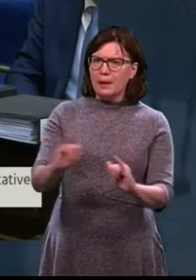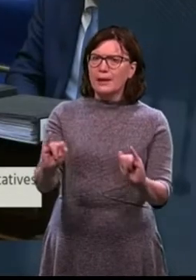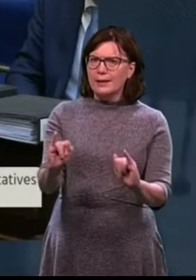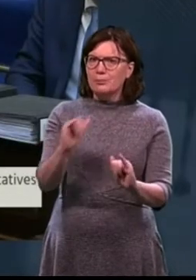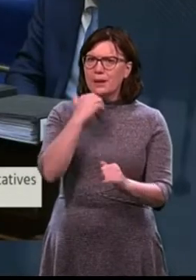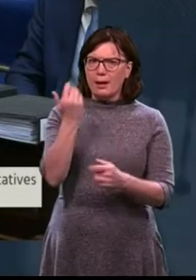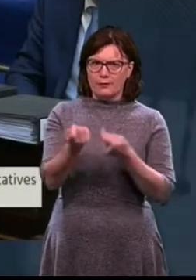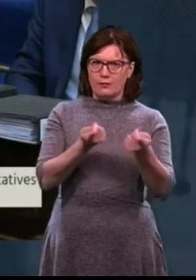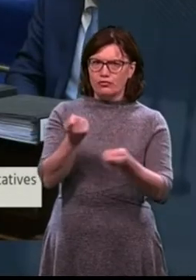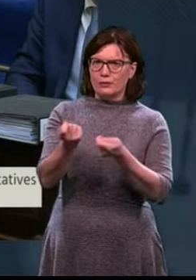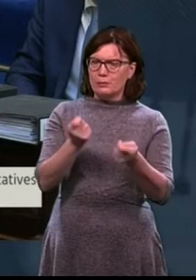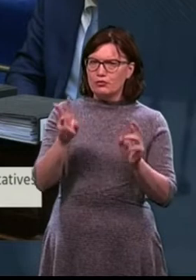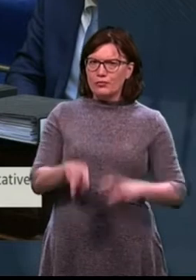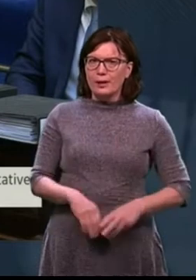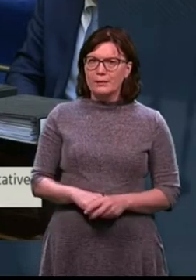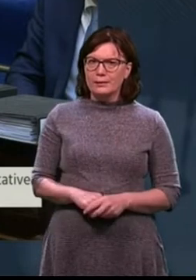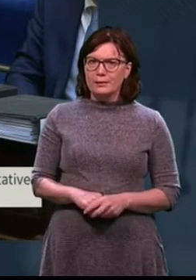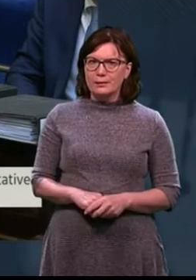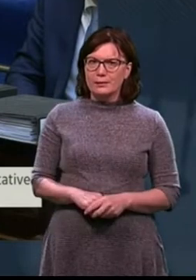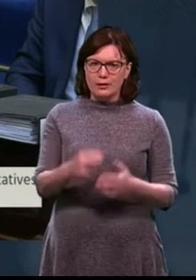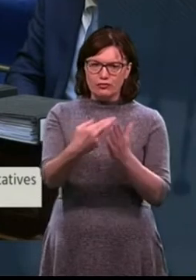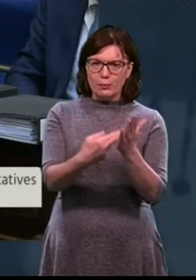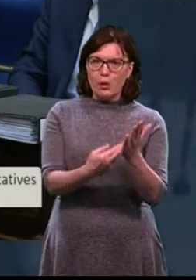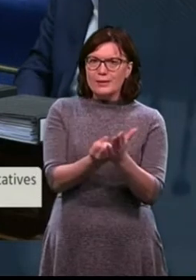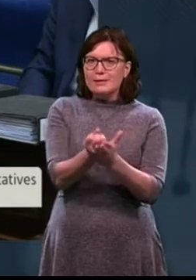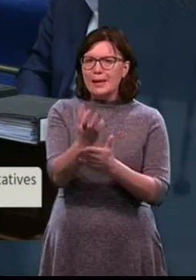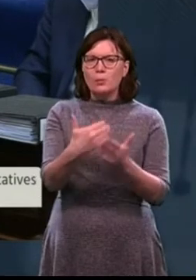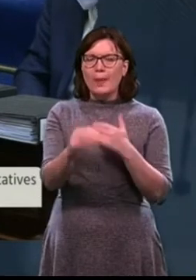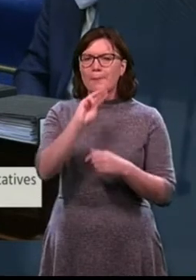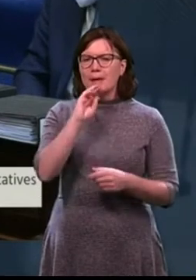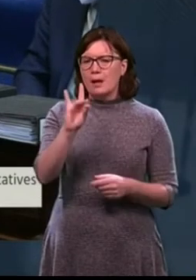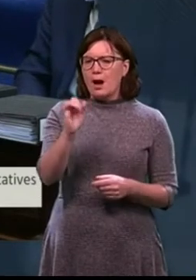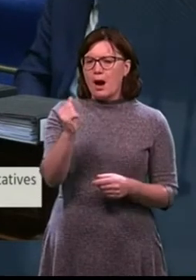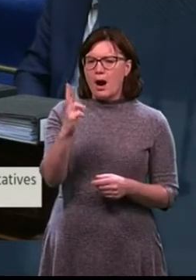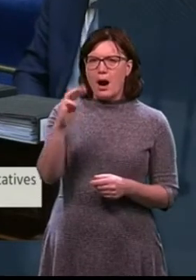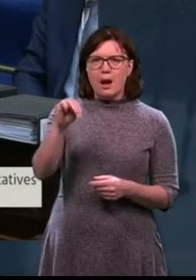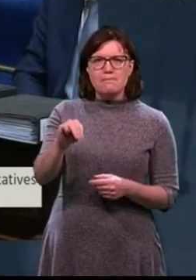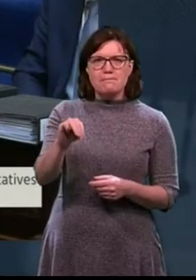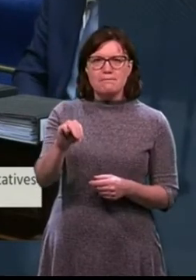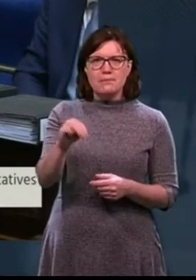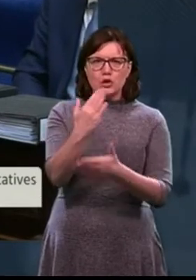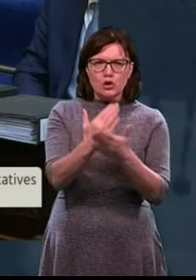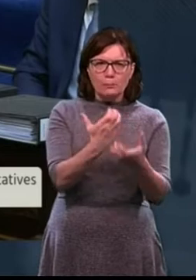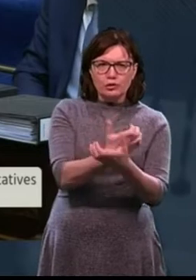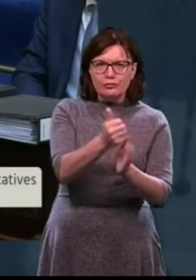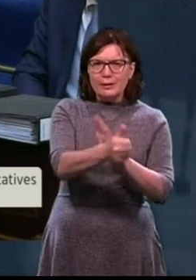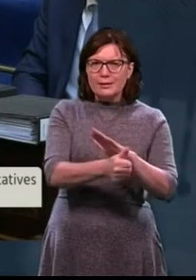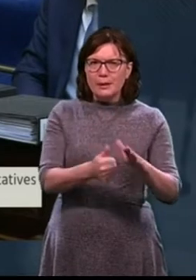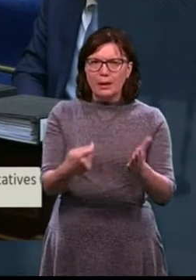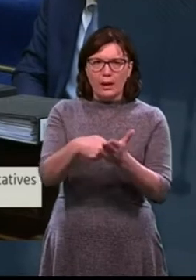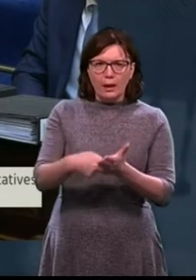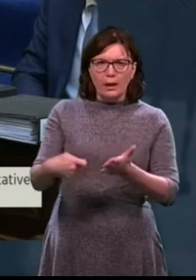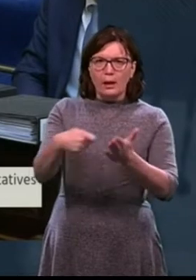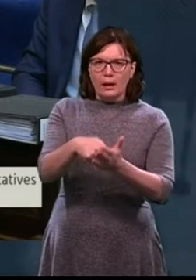And it goes through what that harm means, in terms of some children, putting on a lot of